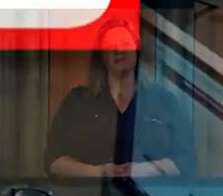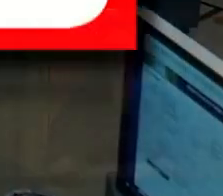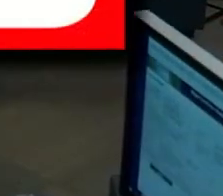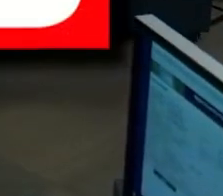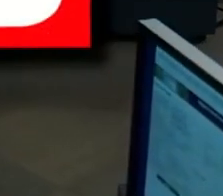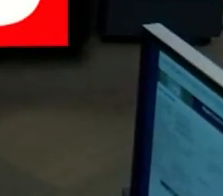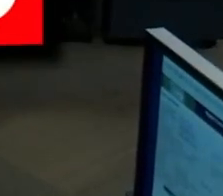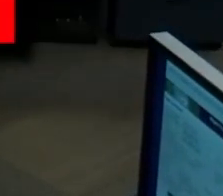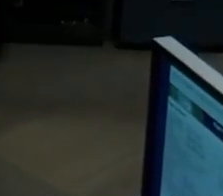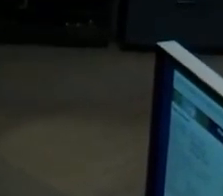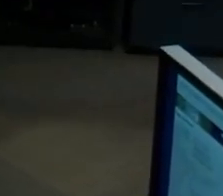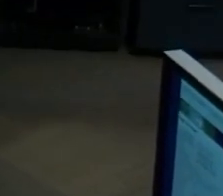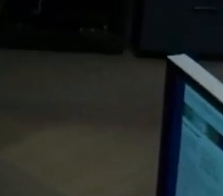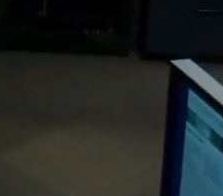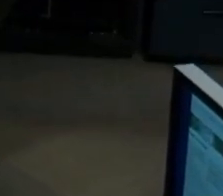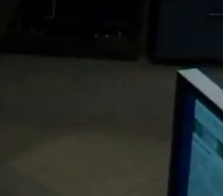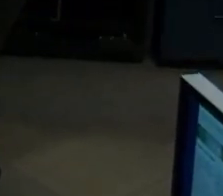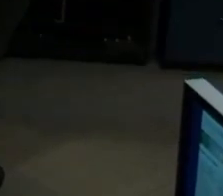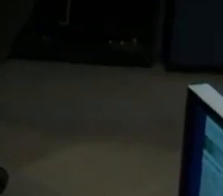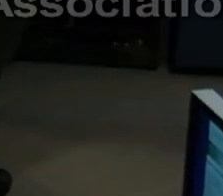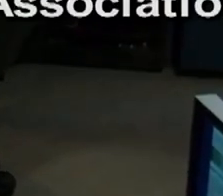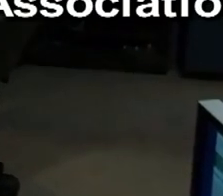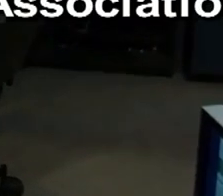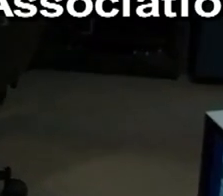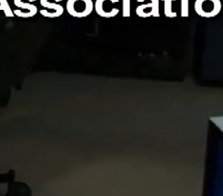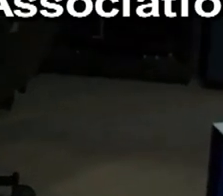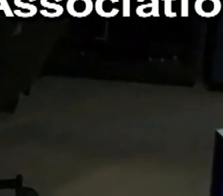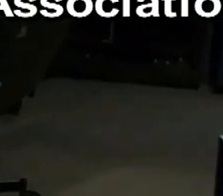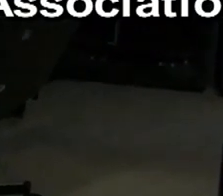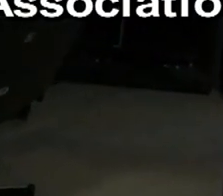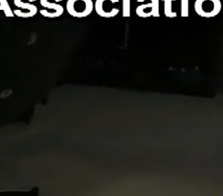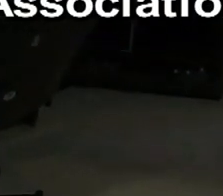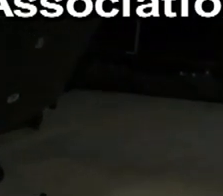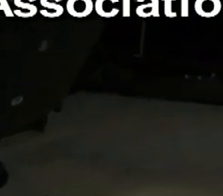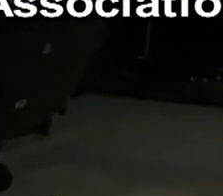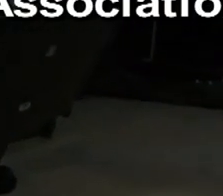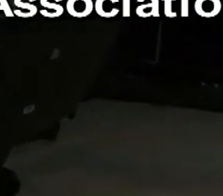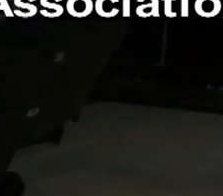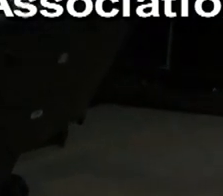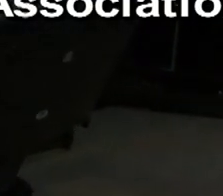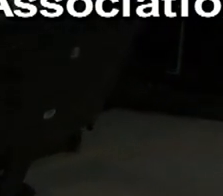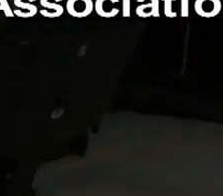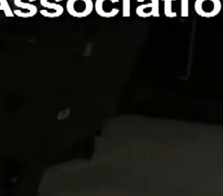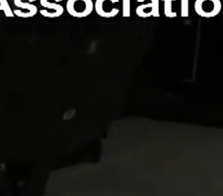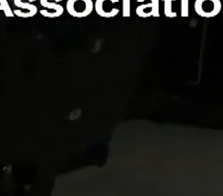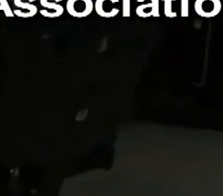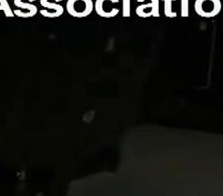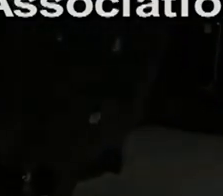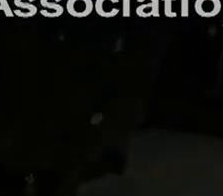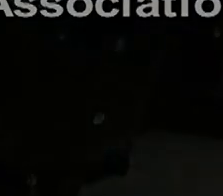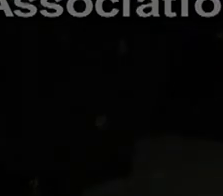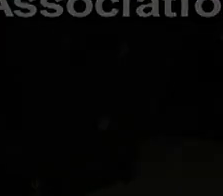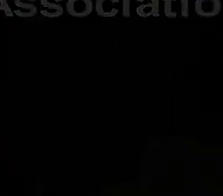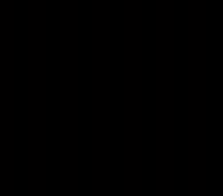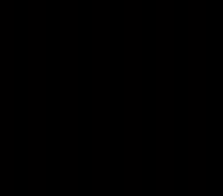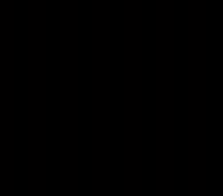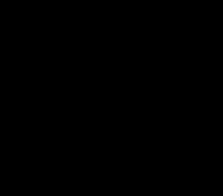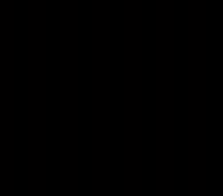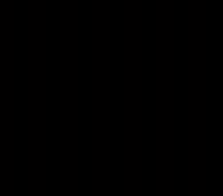see you next time.